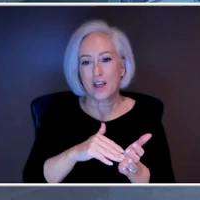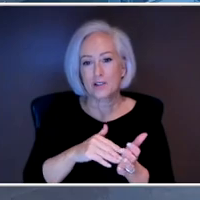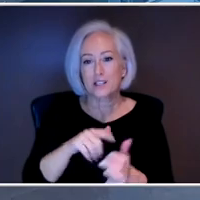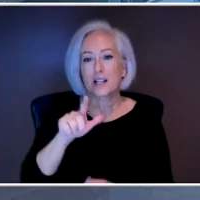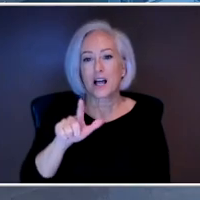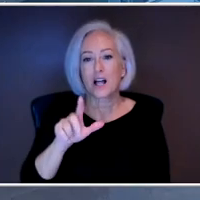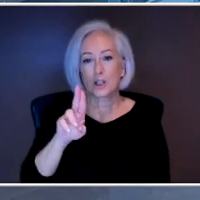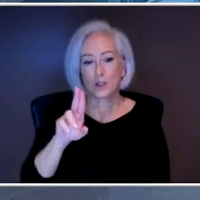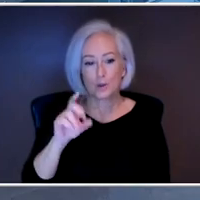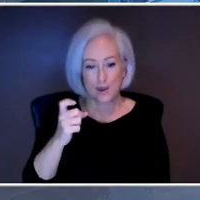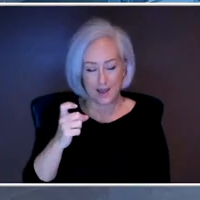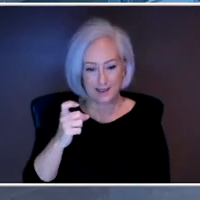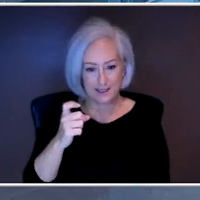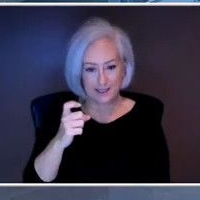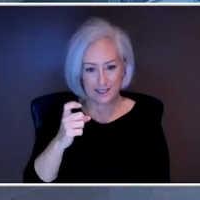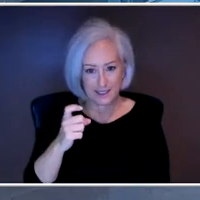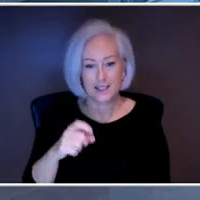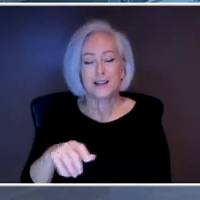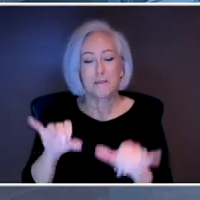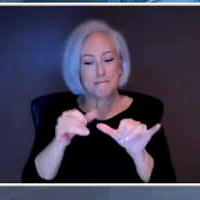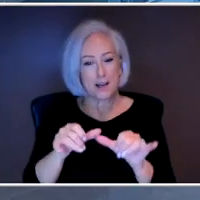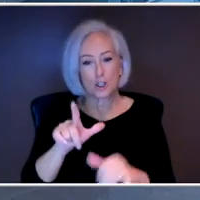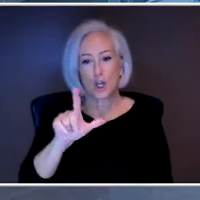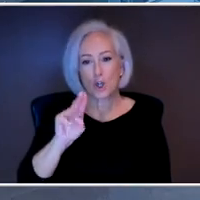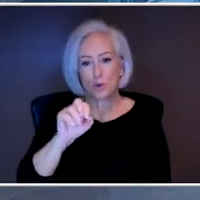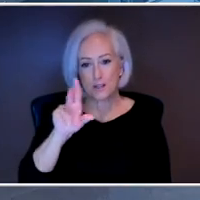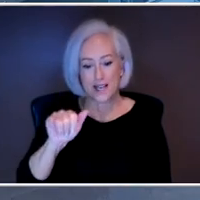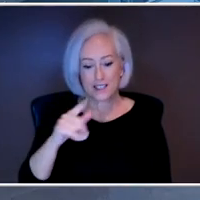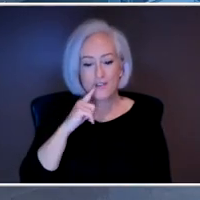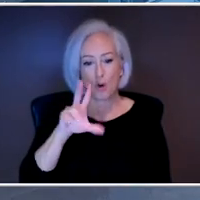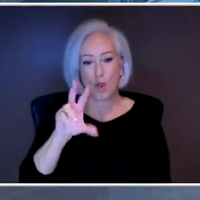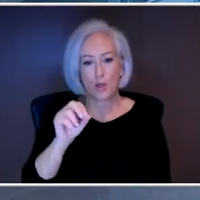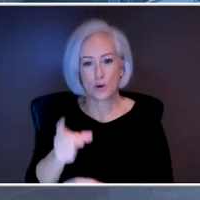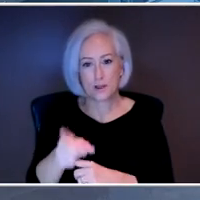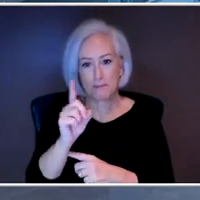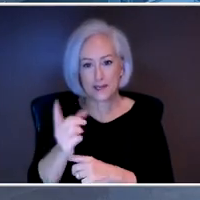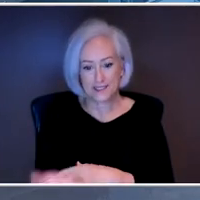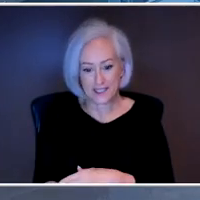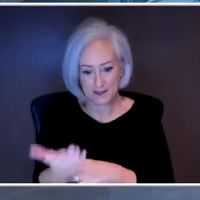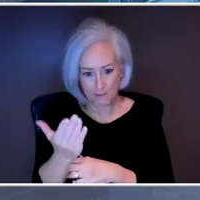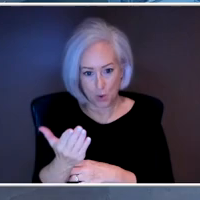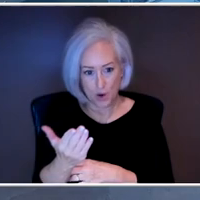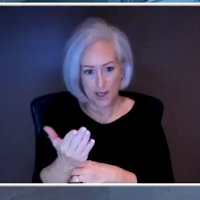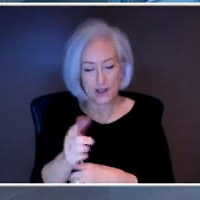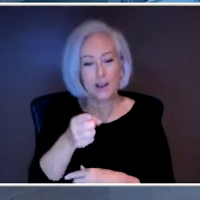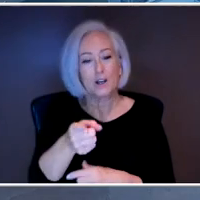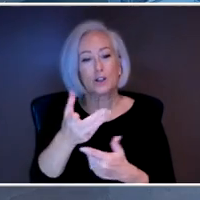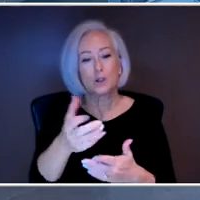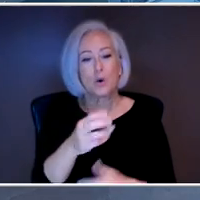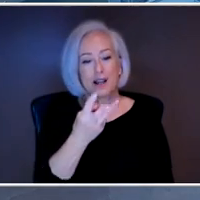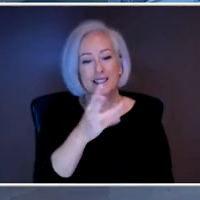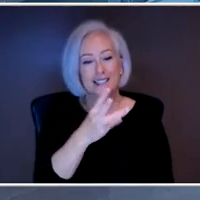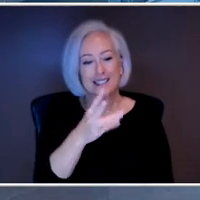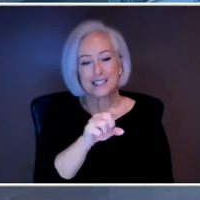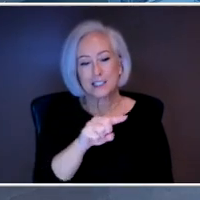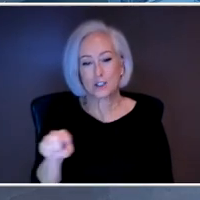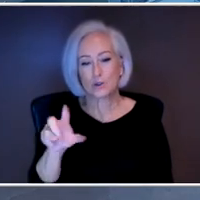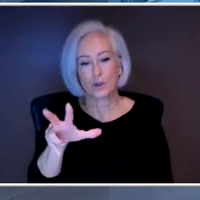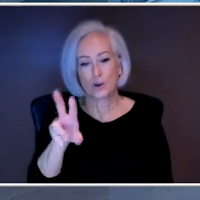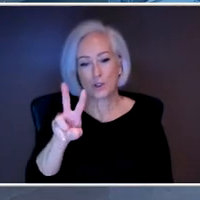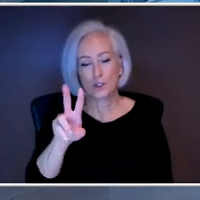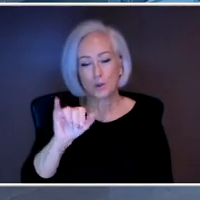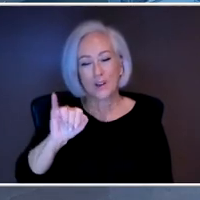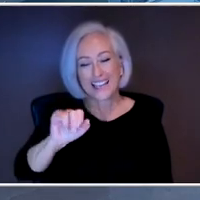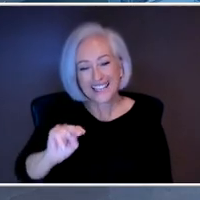luminosity and intensity for 30 minutes in the morning. And then you're going to want to be about 16 to 32 inches away from it in general. You can be doing other